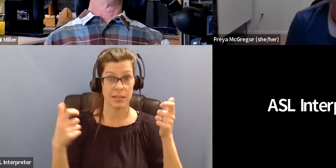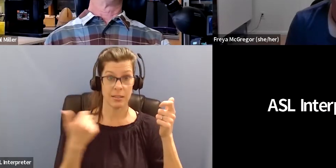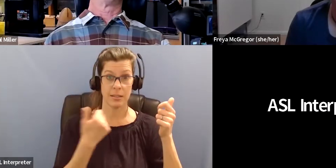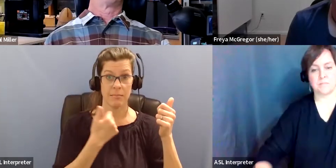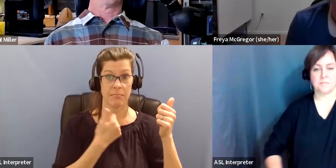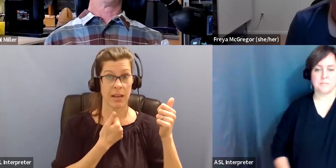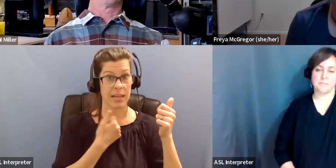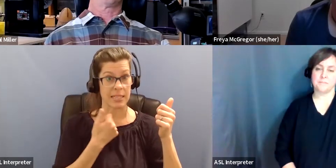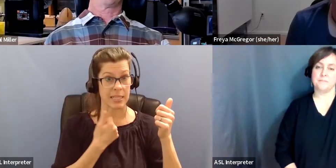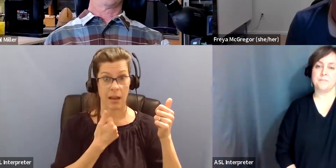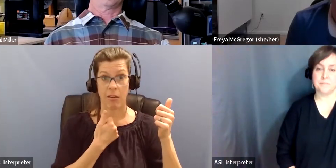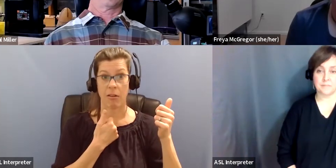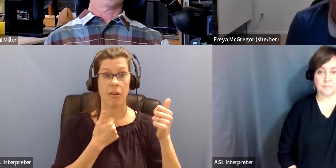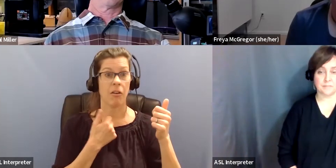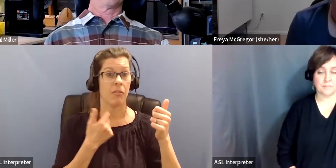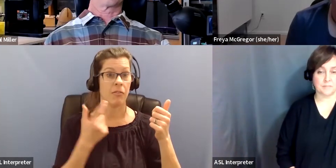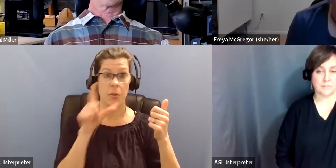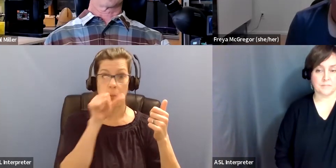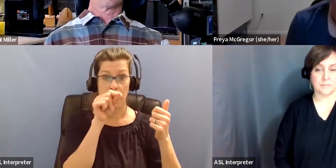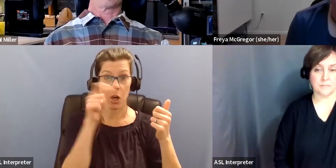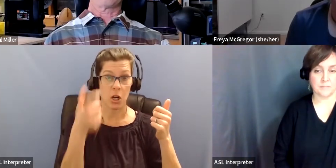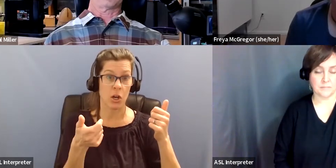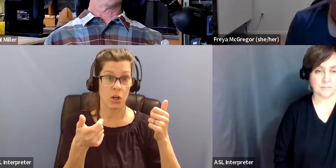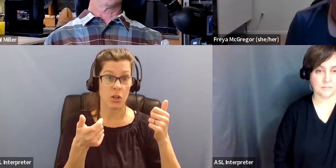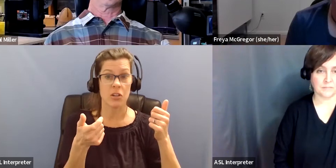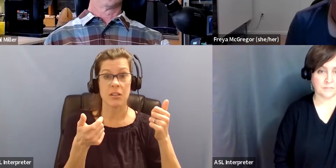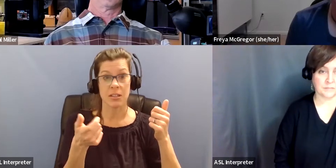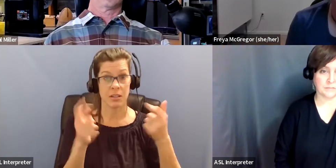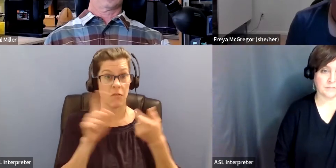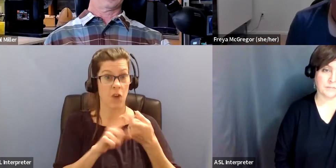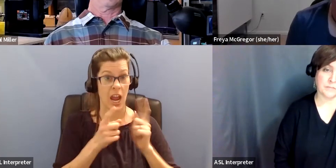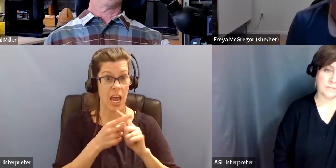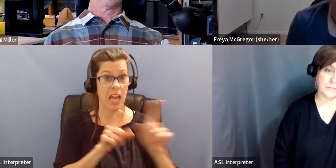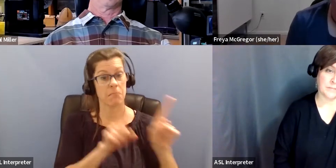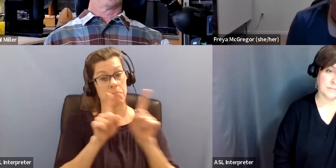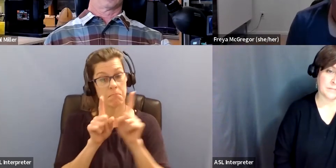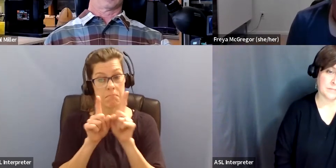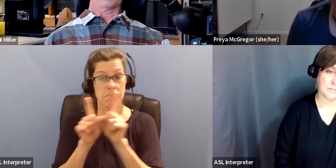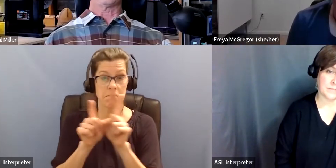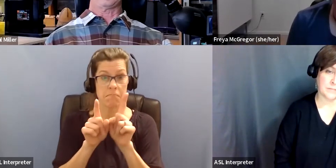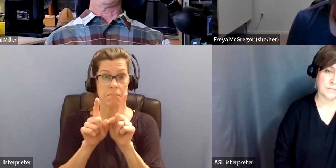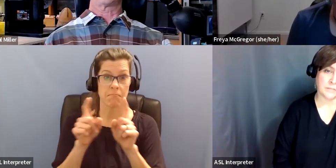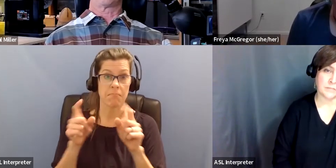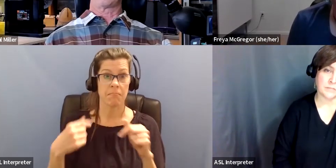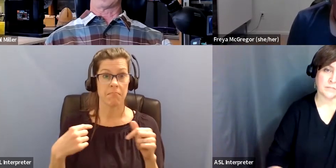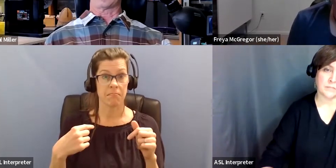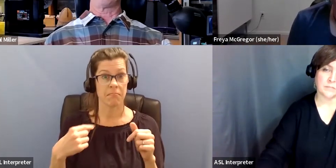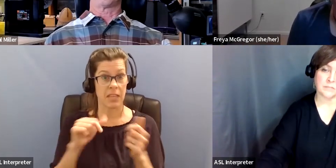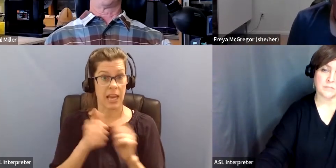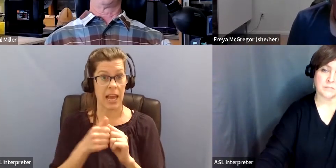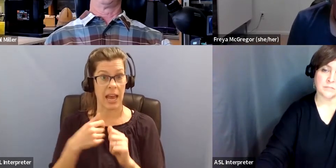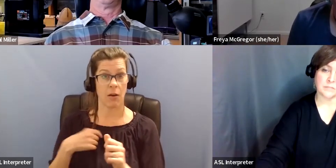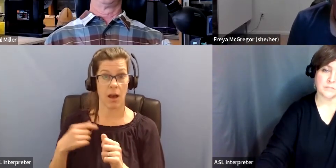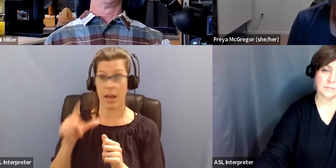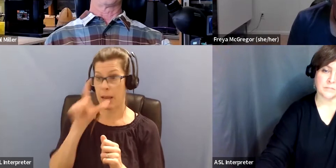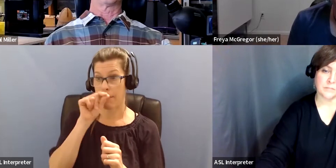I bird with one of my friends, and I change the way that I